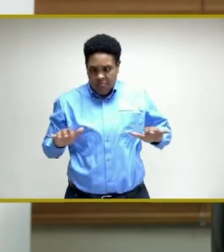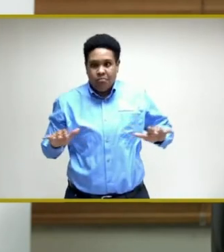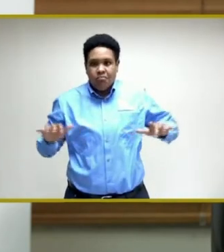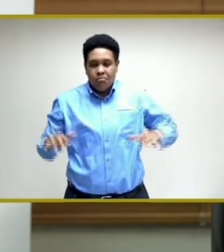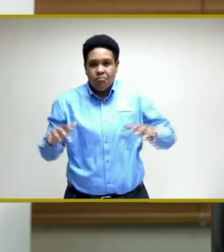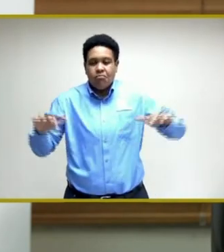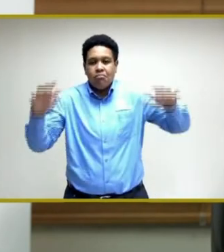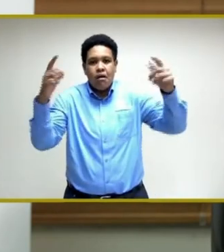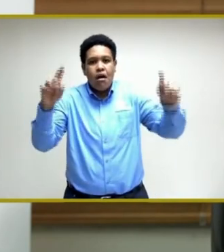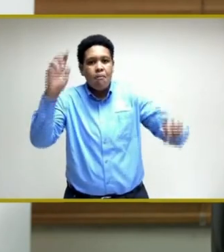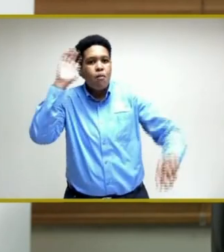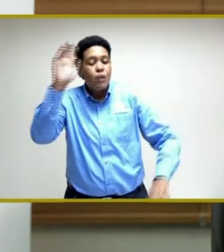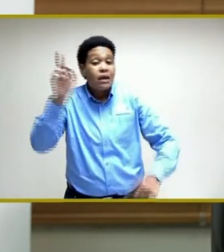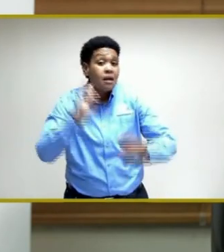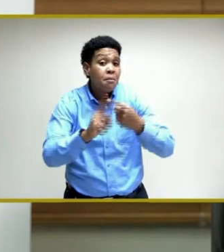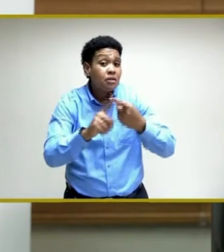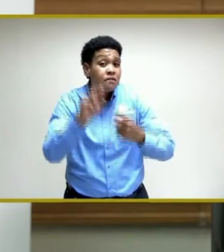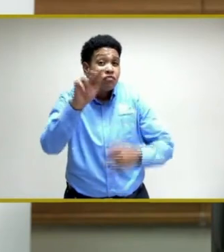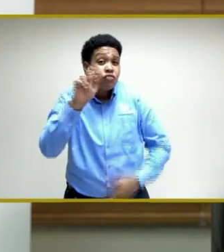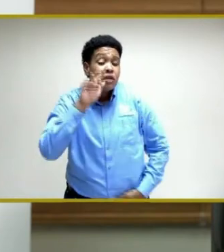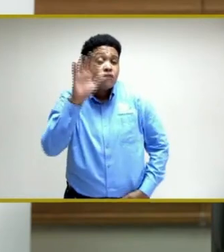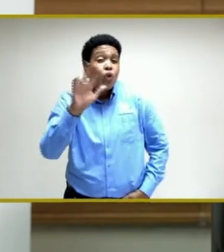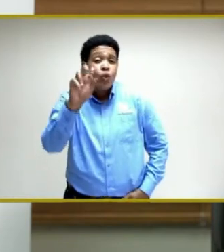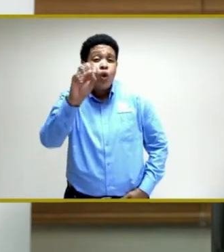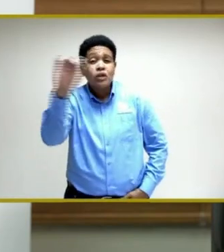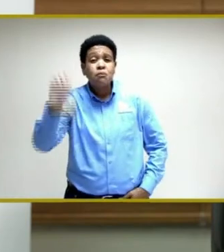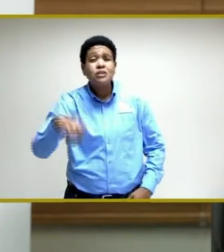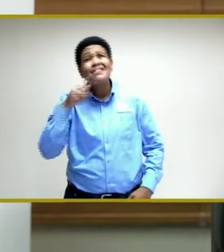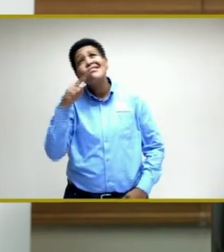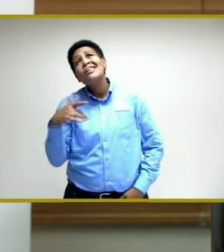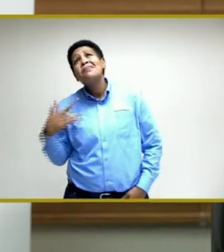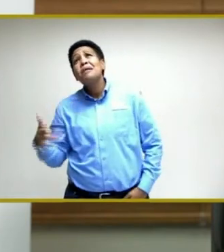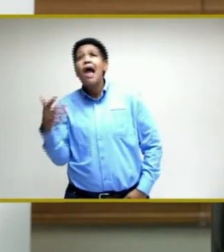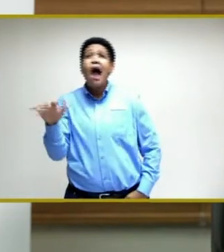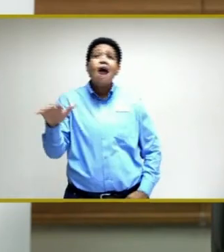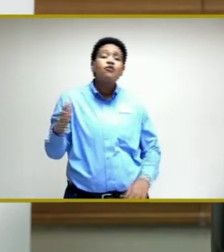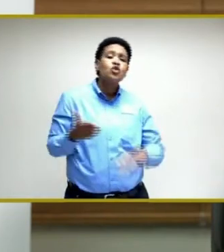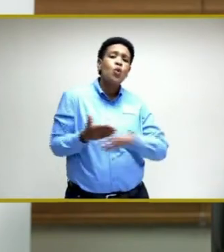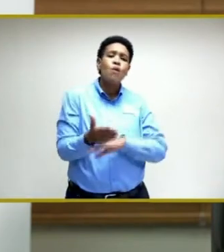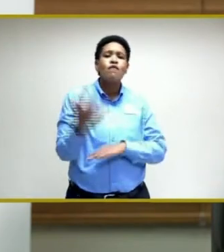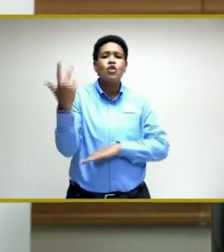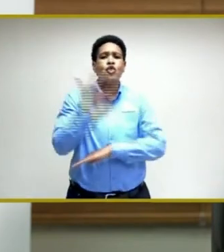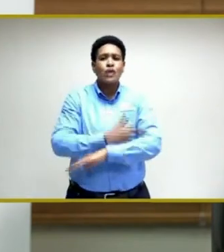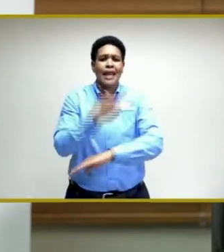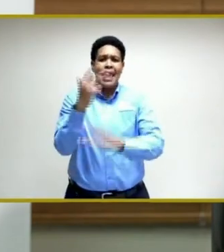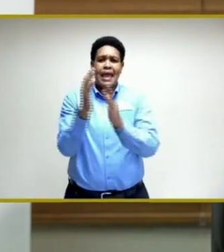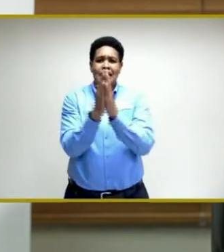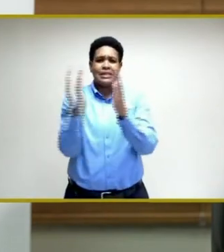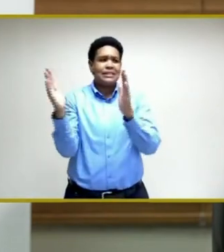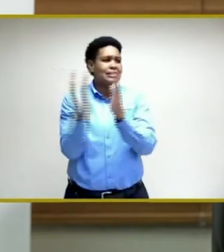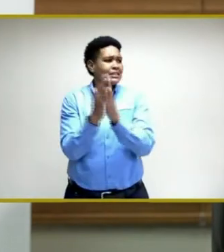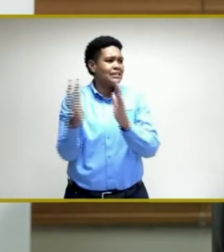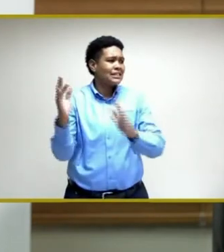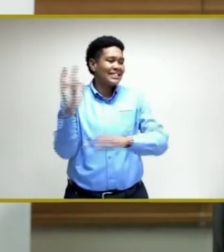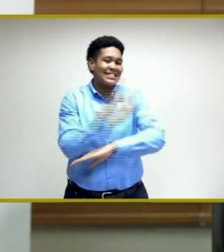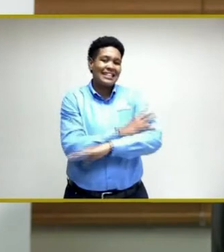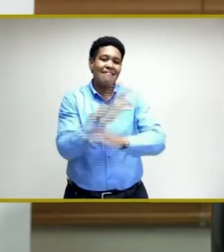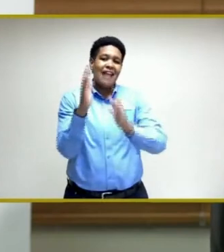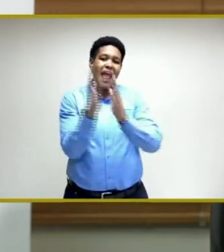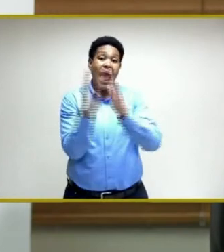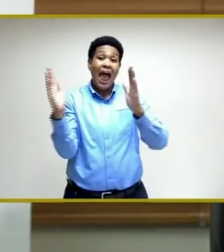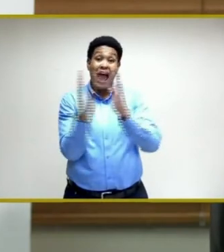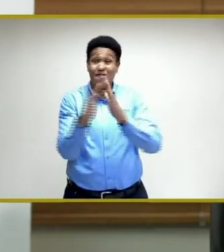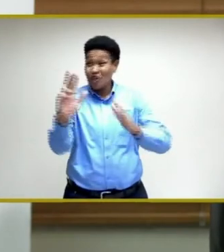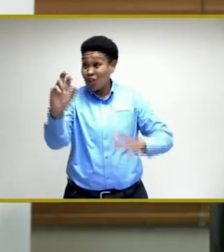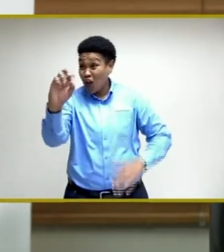about 30% averaging over, what, three days? Seventh-day average. Seventh-day average,